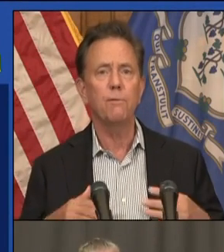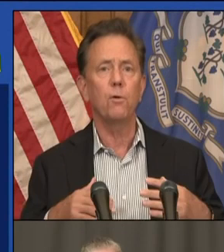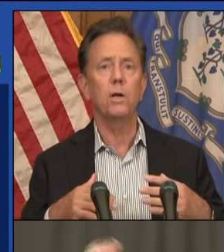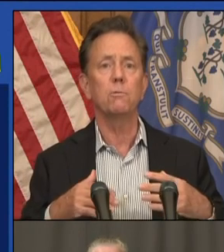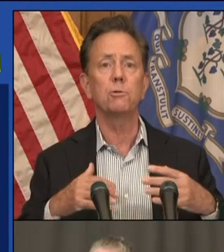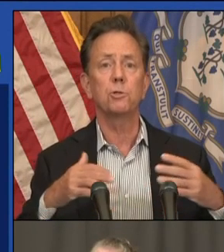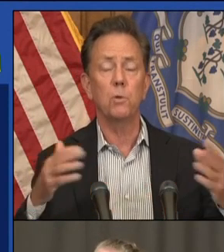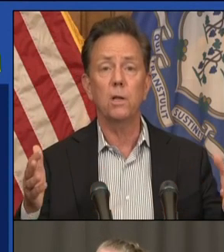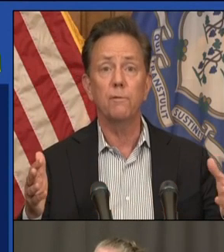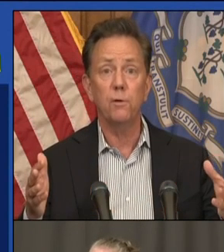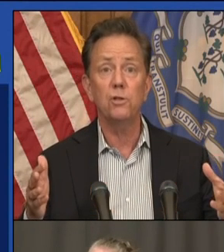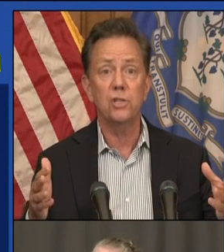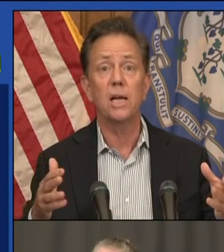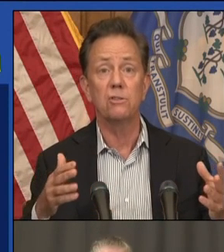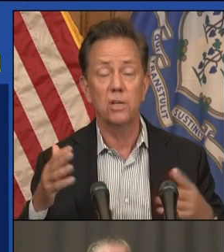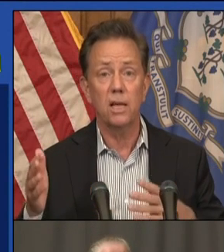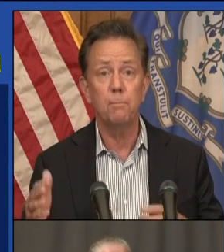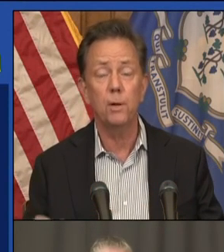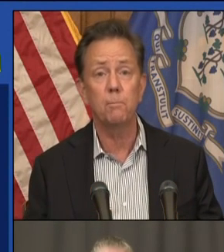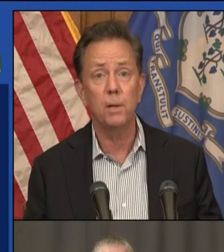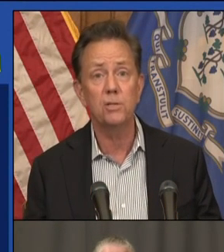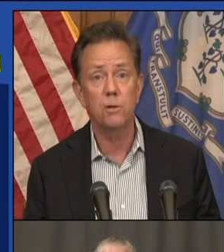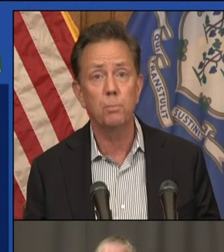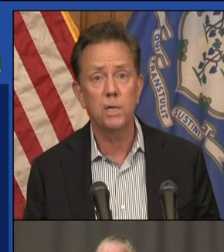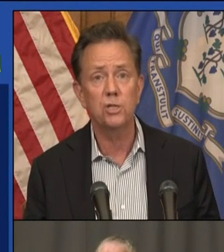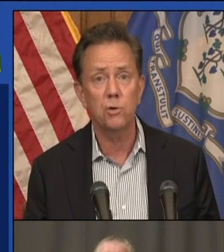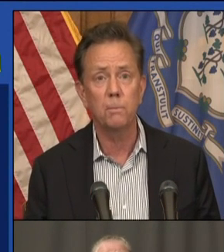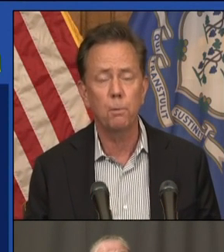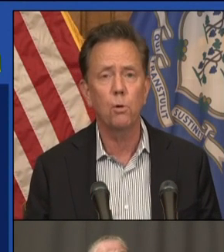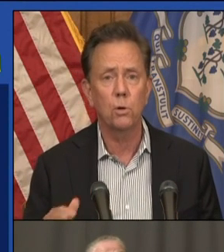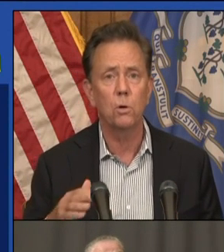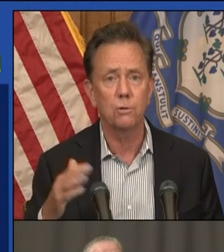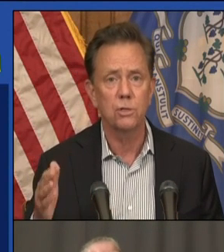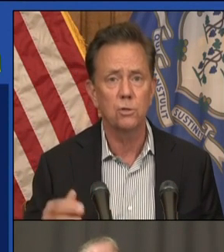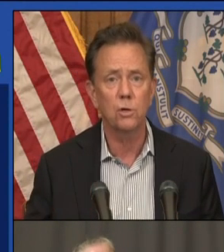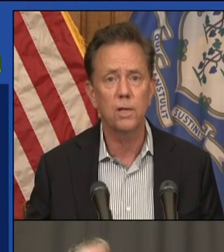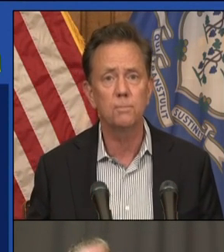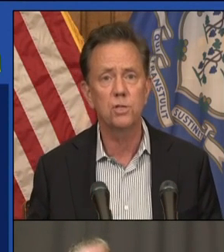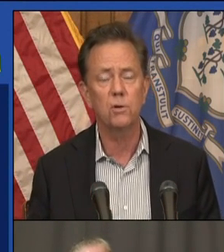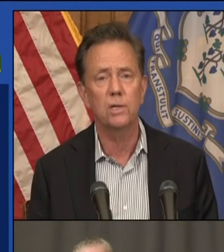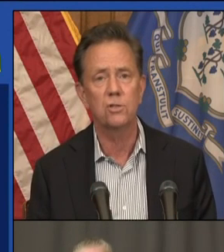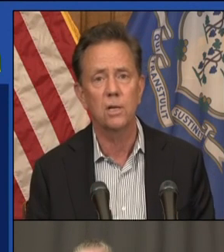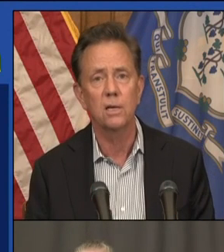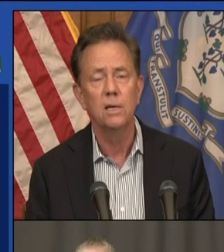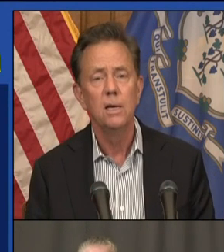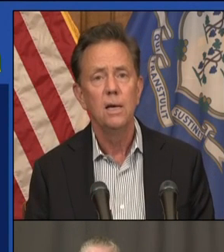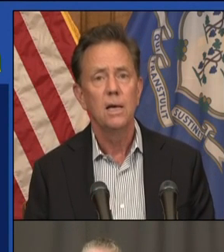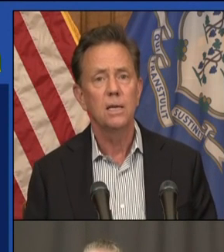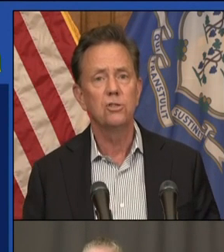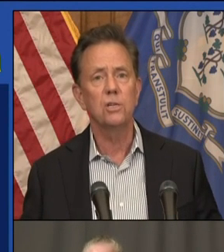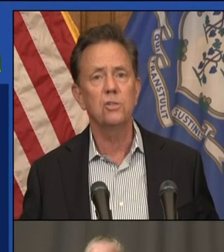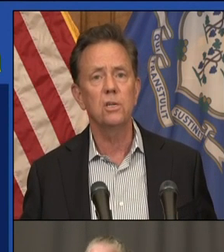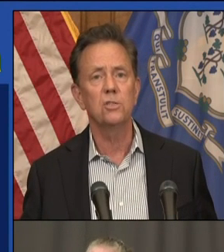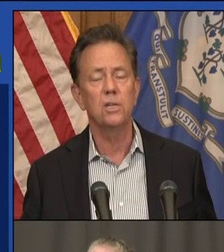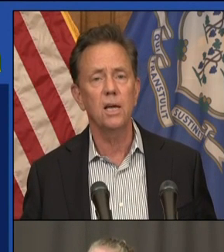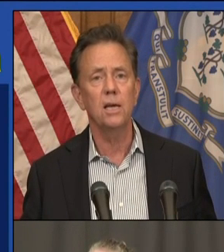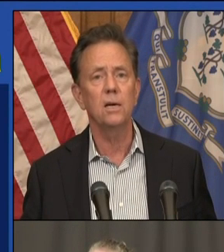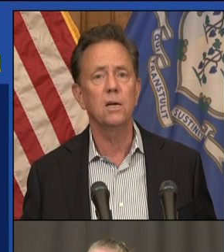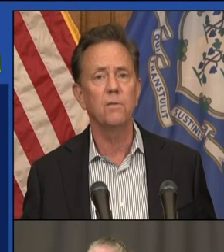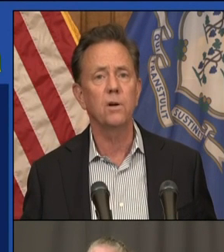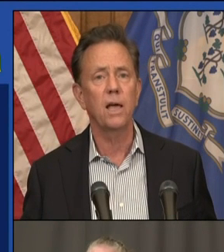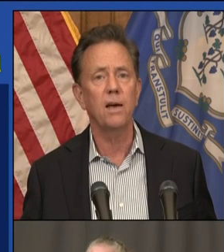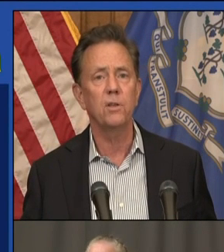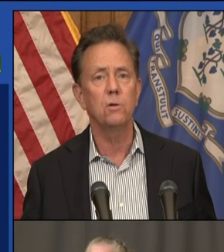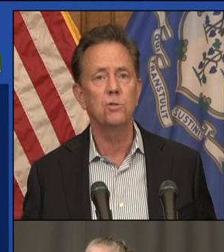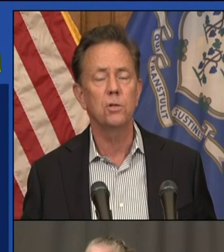California, which was one of the first states, and they put in place some pretty strict protocols and took them seriously. And just today,